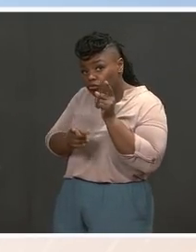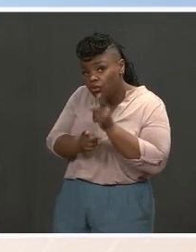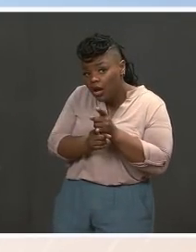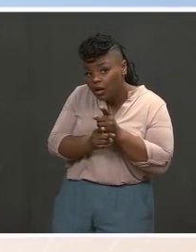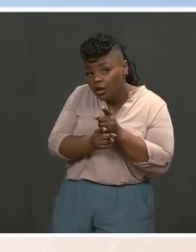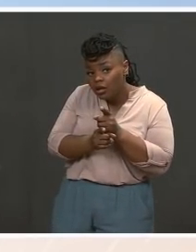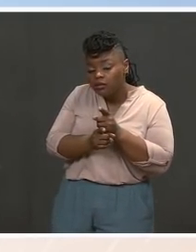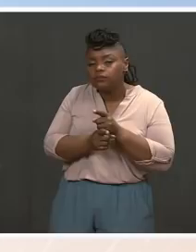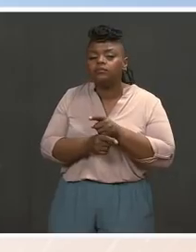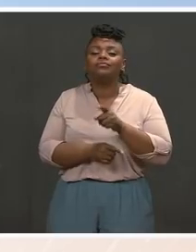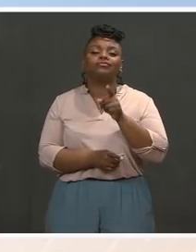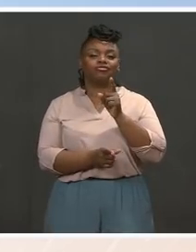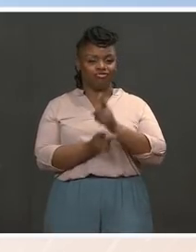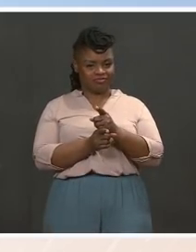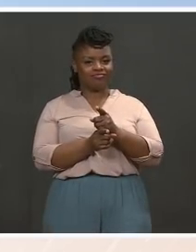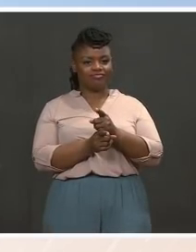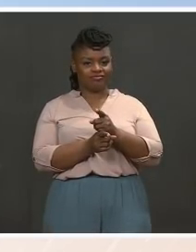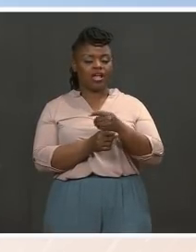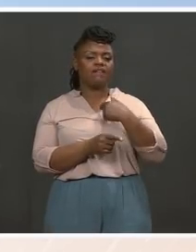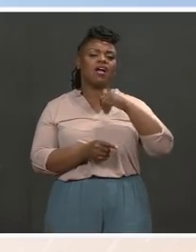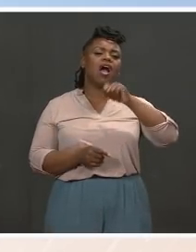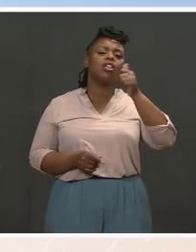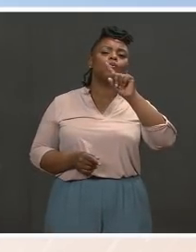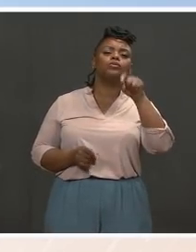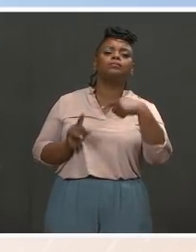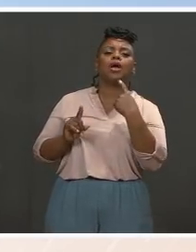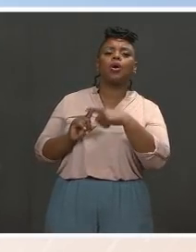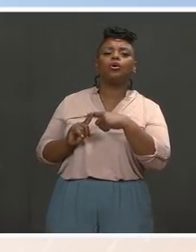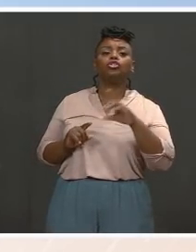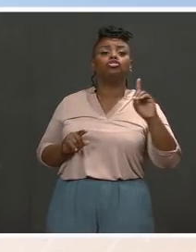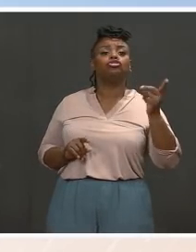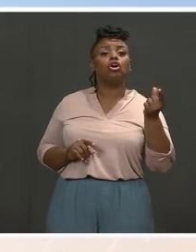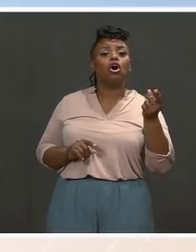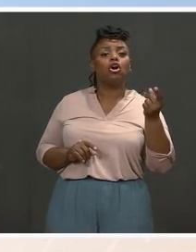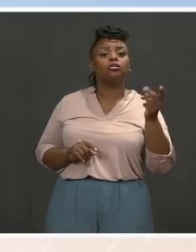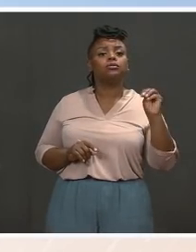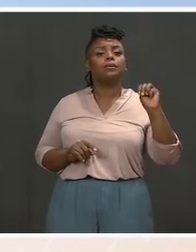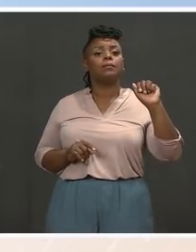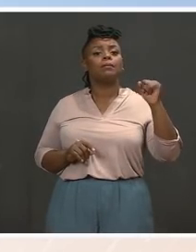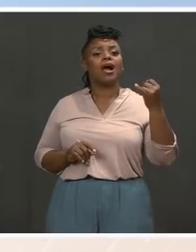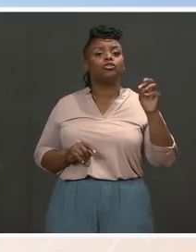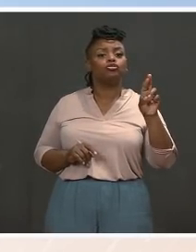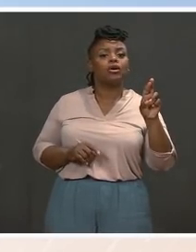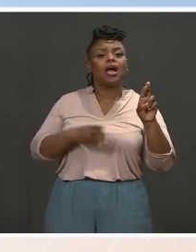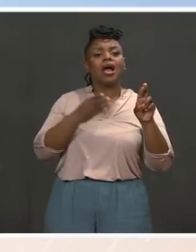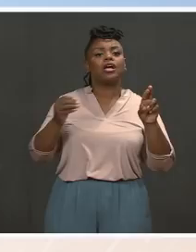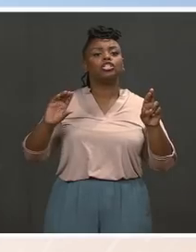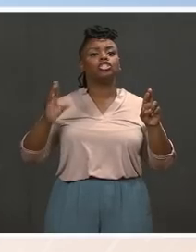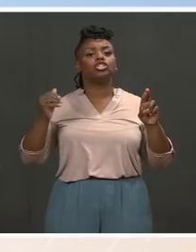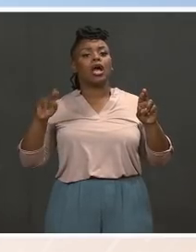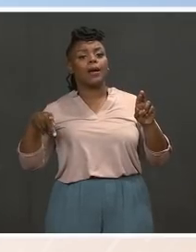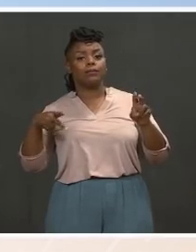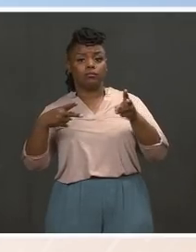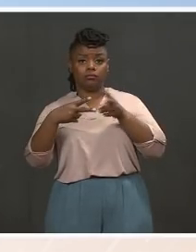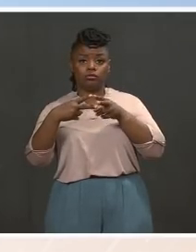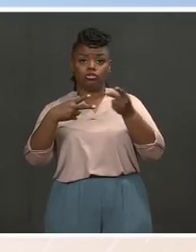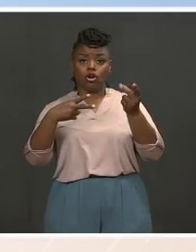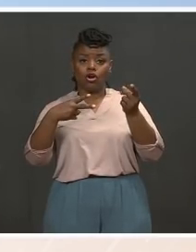here today, can you give us an update on Major and Champ and whether they're at the White House? Oh, was waiting for this to come up.